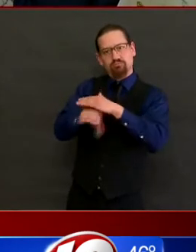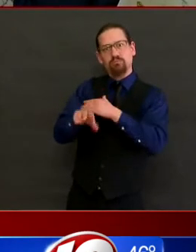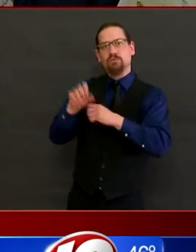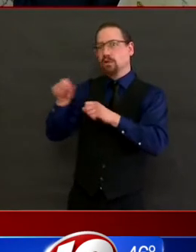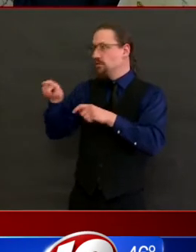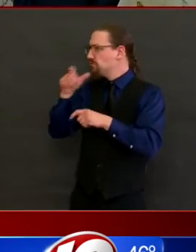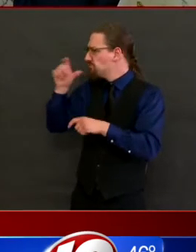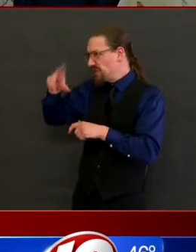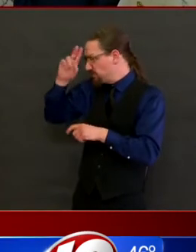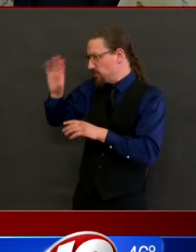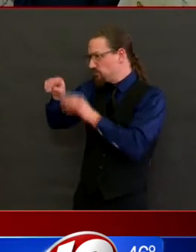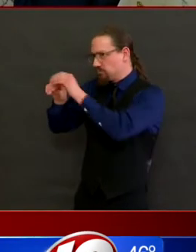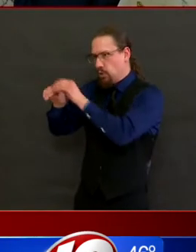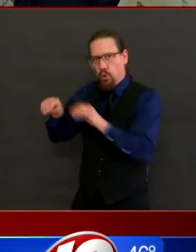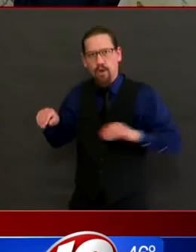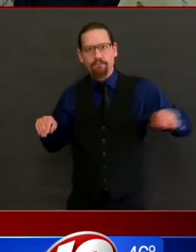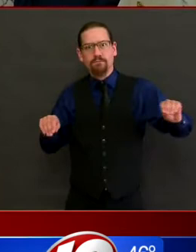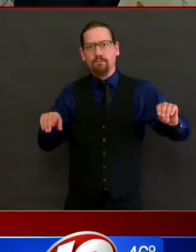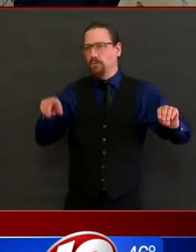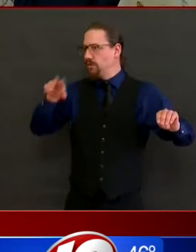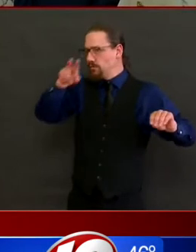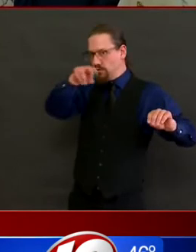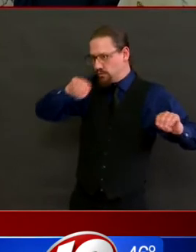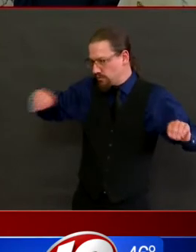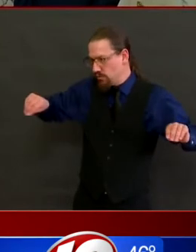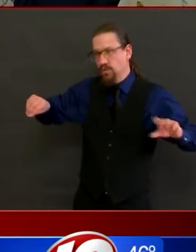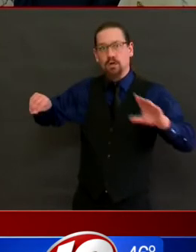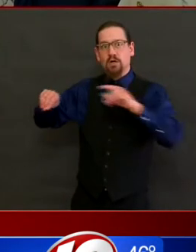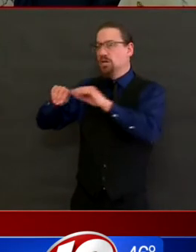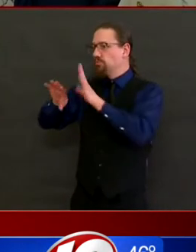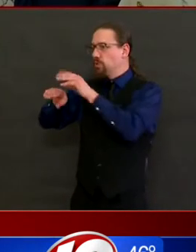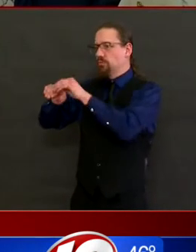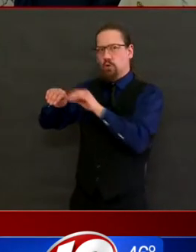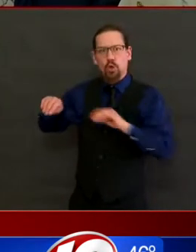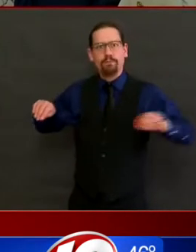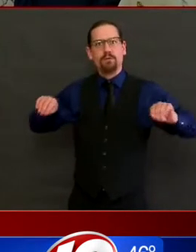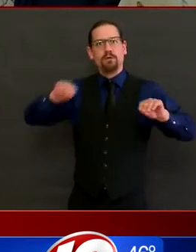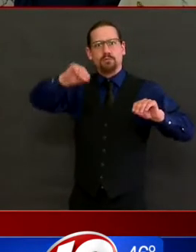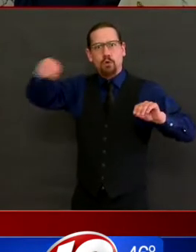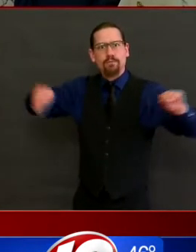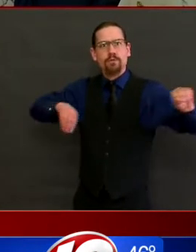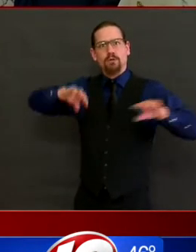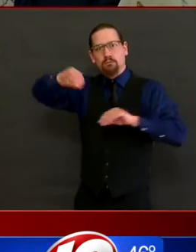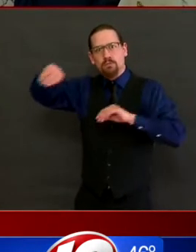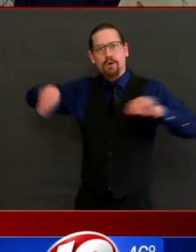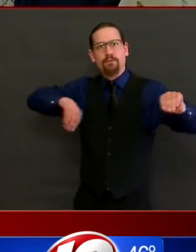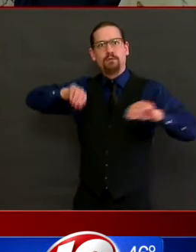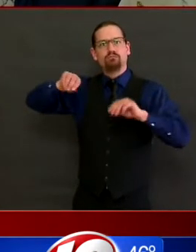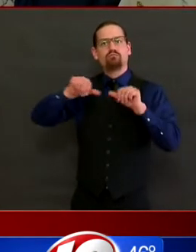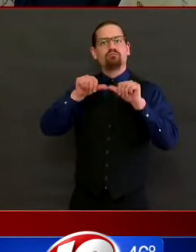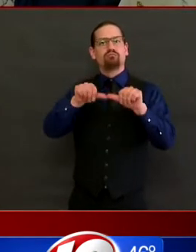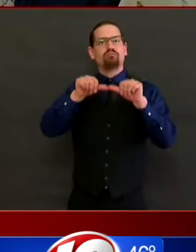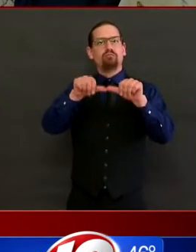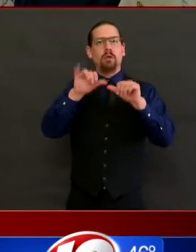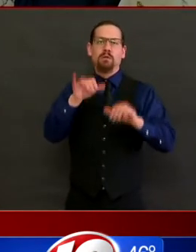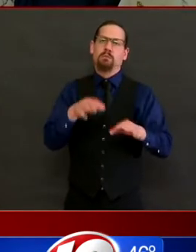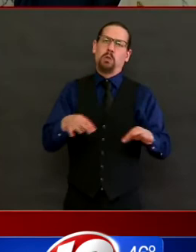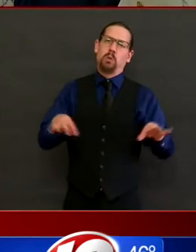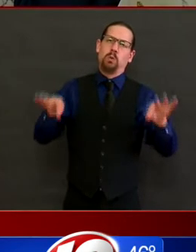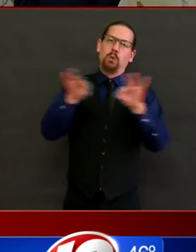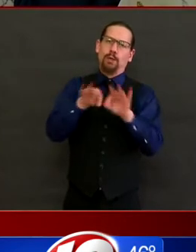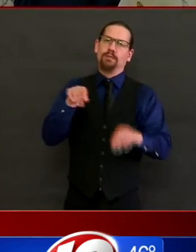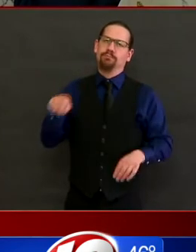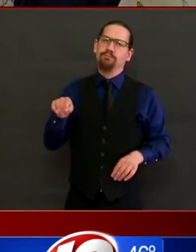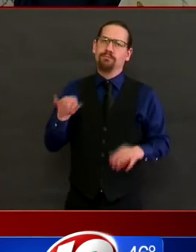we are facing. What's important to know is our approach. Residents